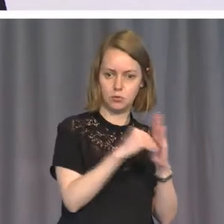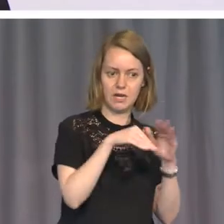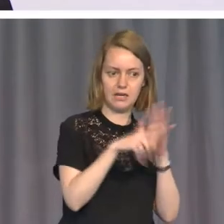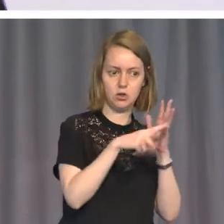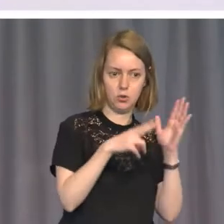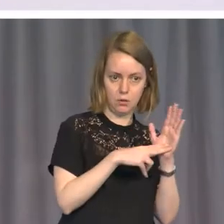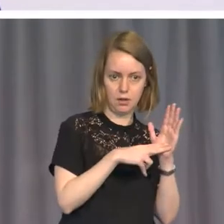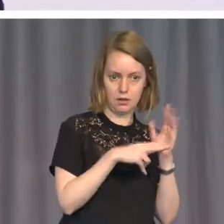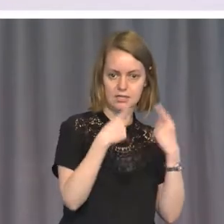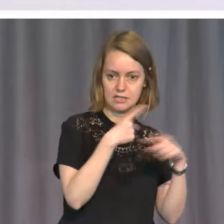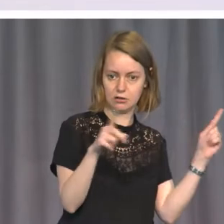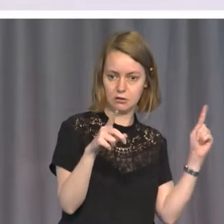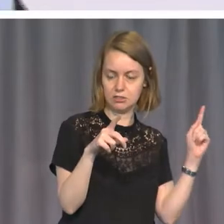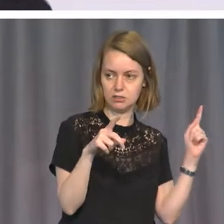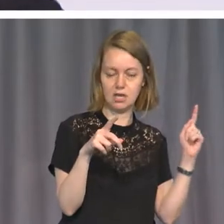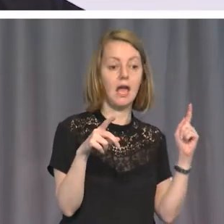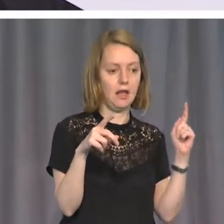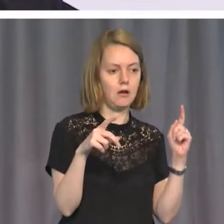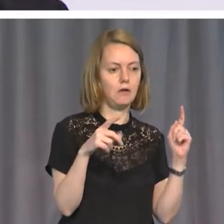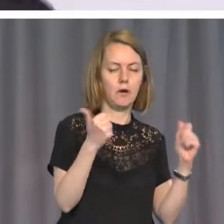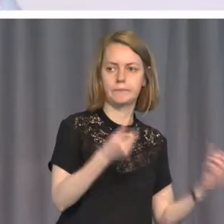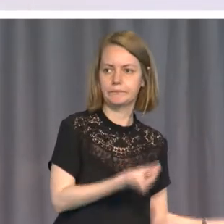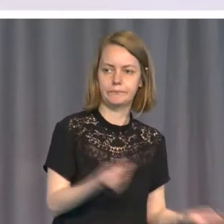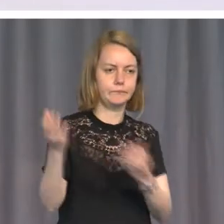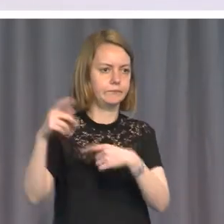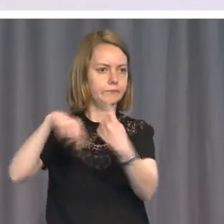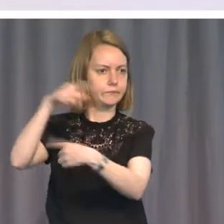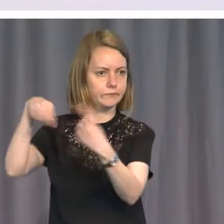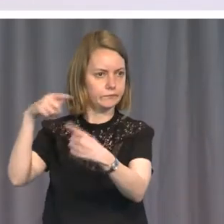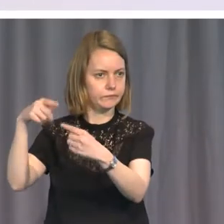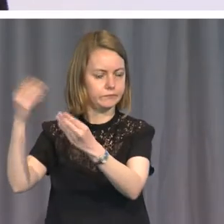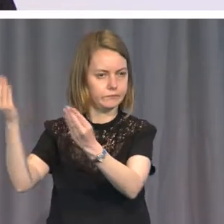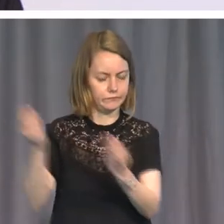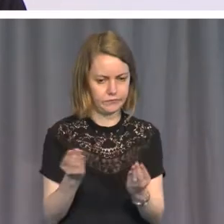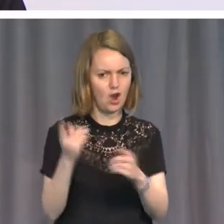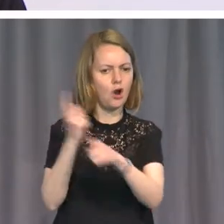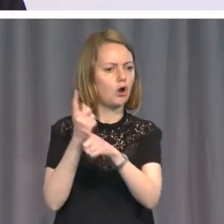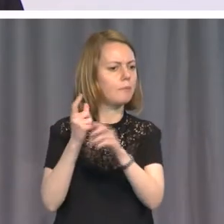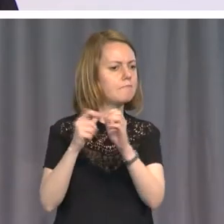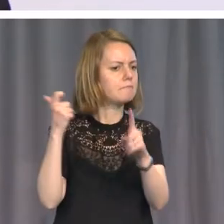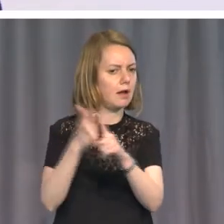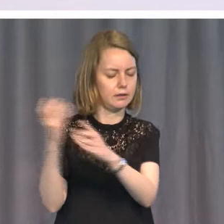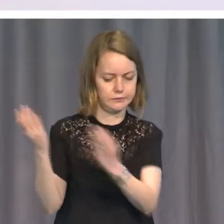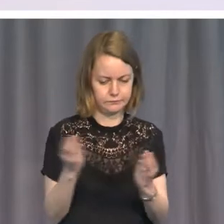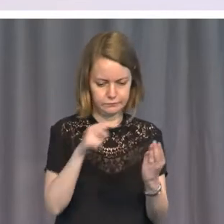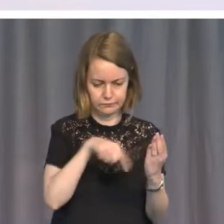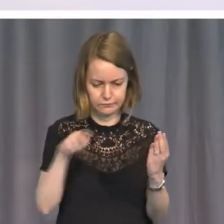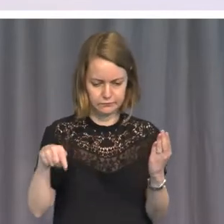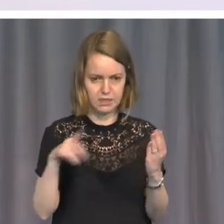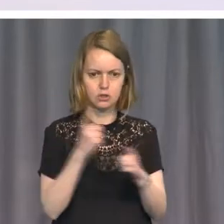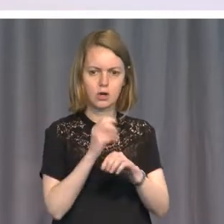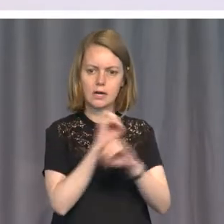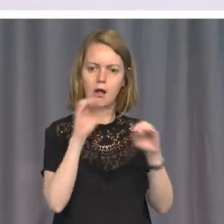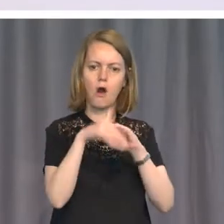appalled when he found that the first draft had missed out any right to join trade unions,